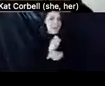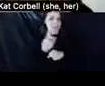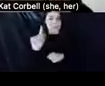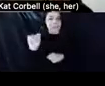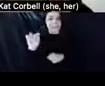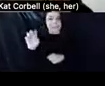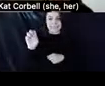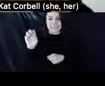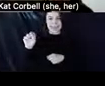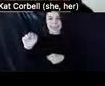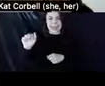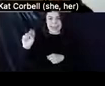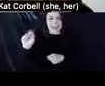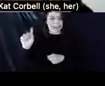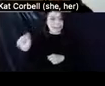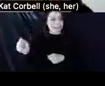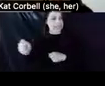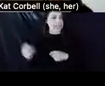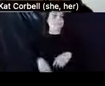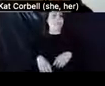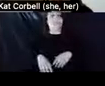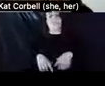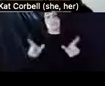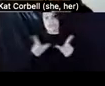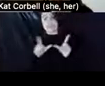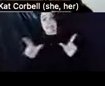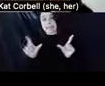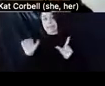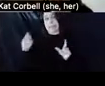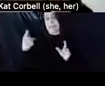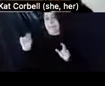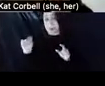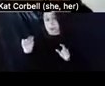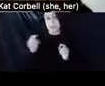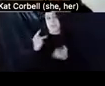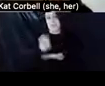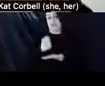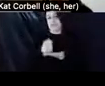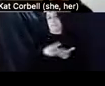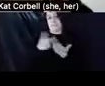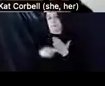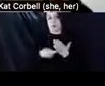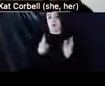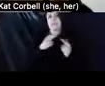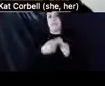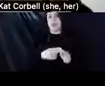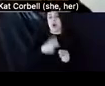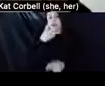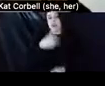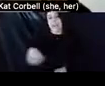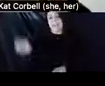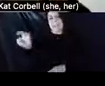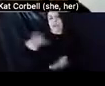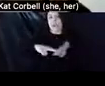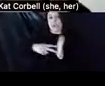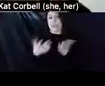support apartment treatment programs are transitional and therefore may not be entitled to all the tenancy rights of all supportive housing